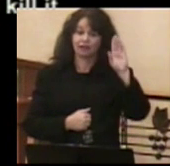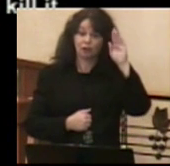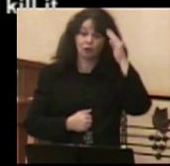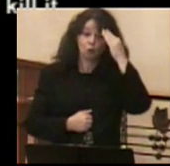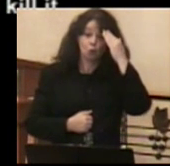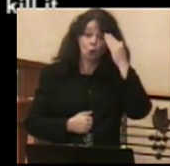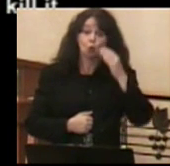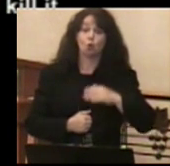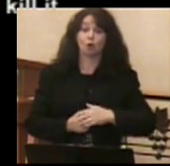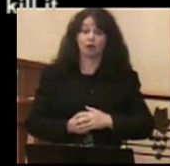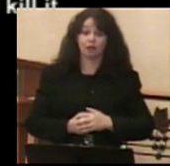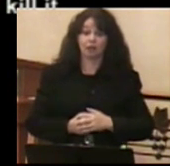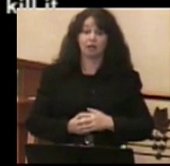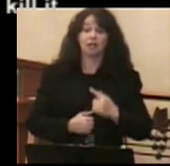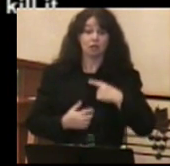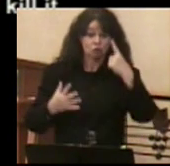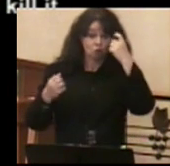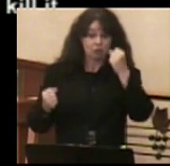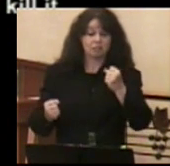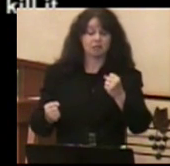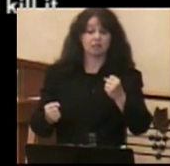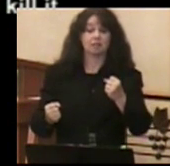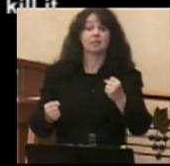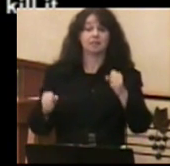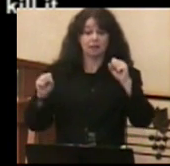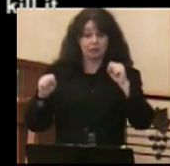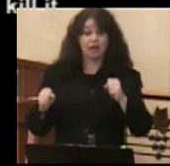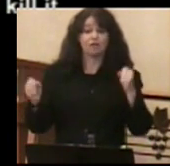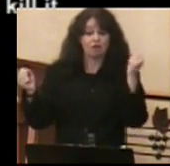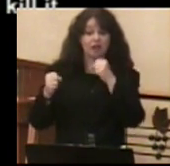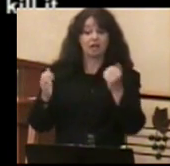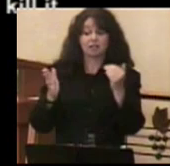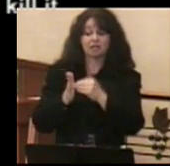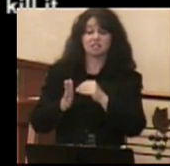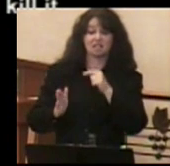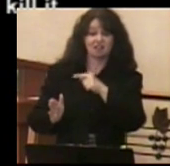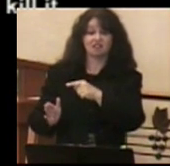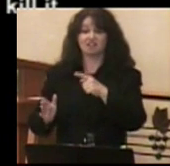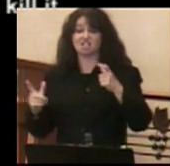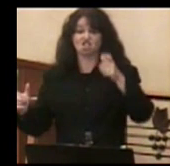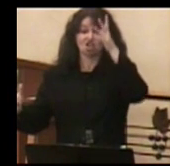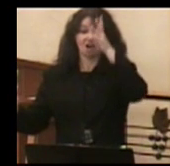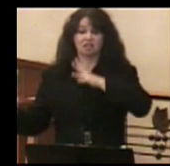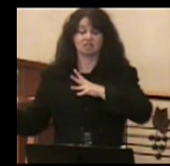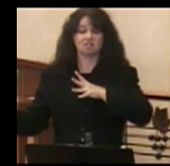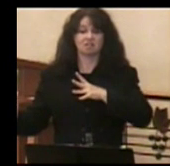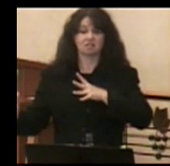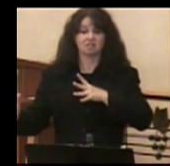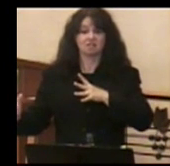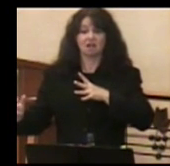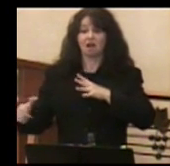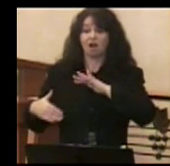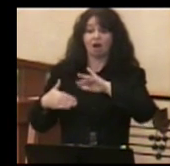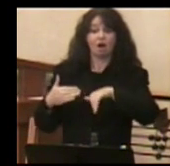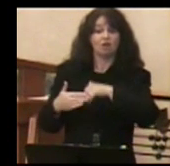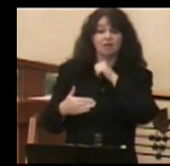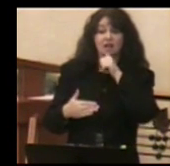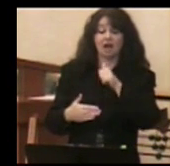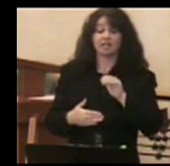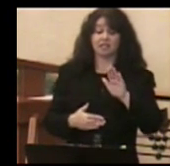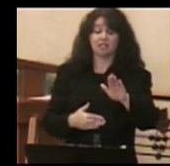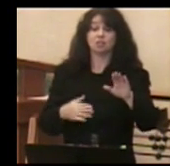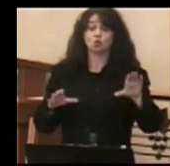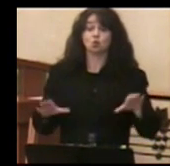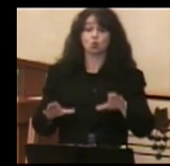he trusted that he would have the ability to fight this giant. And then on the next screen, all of this was not of his own